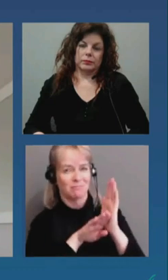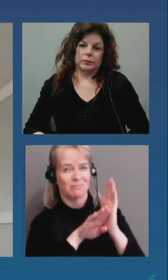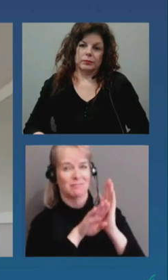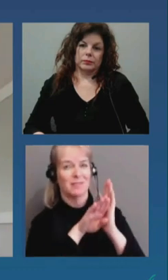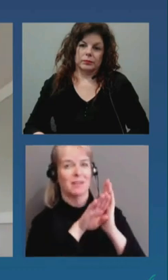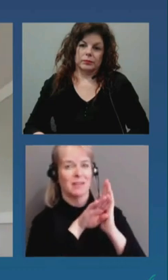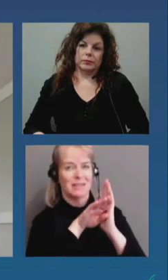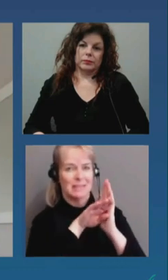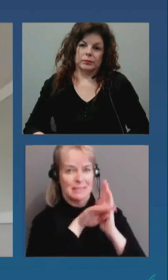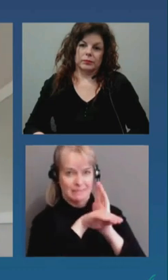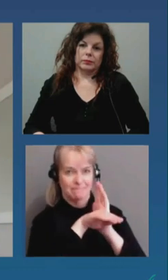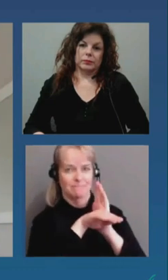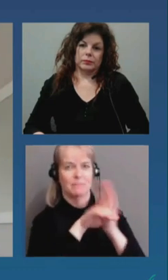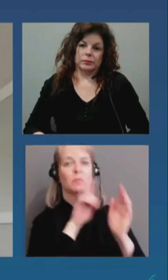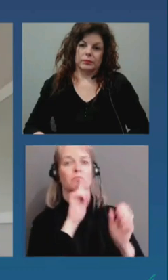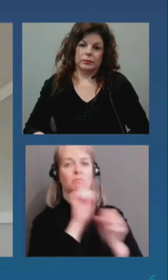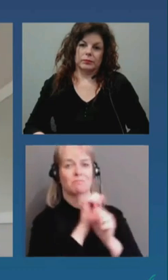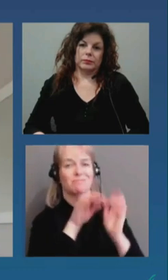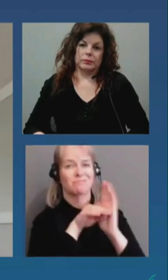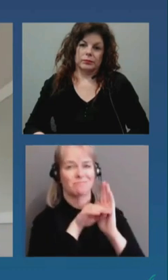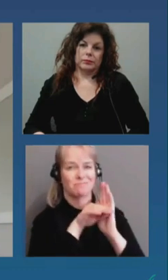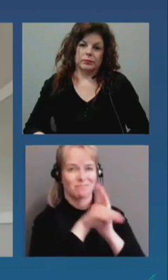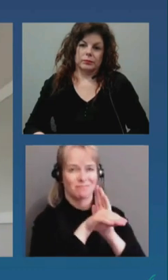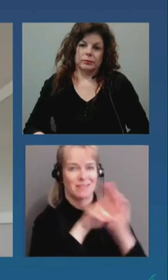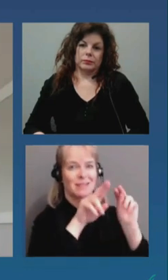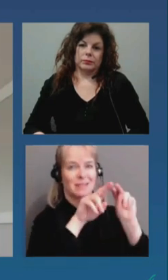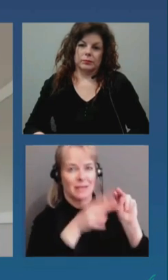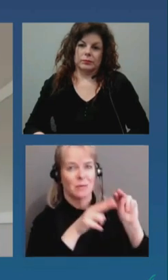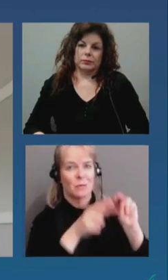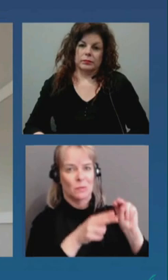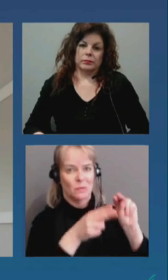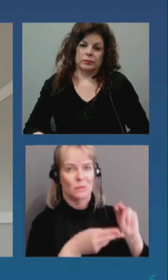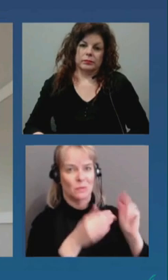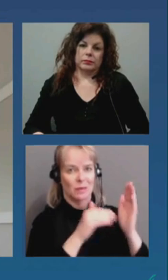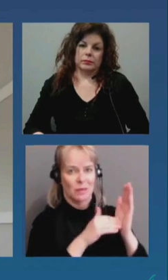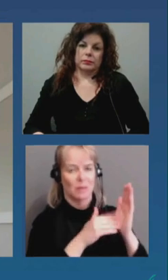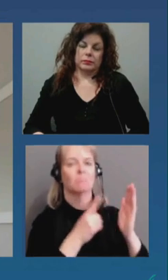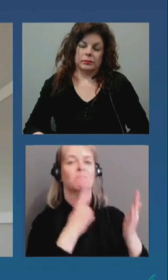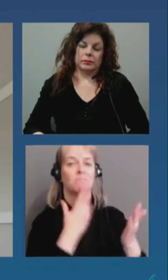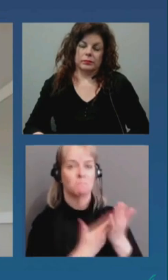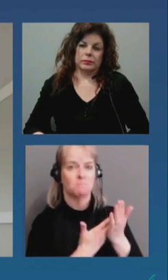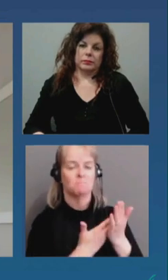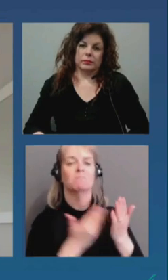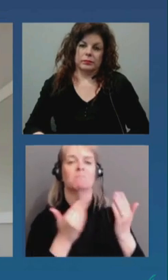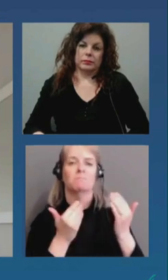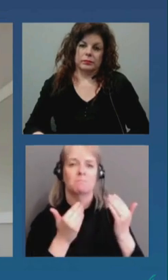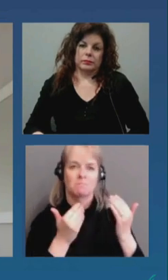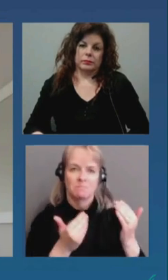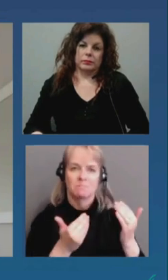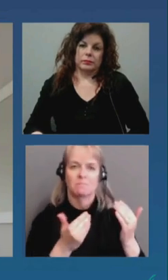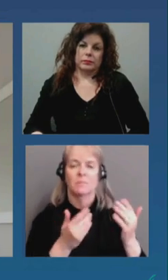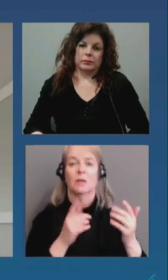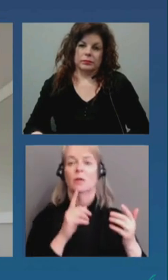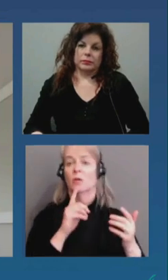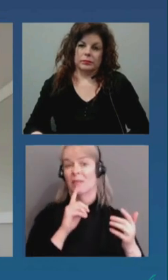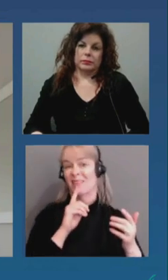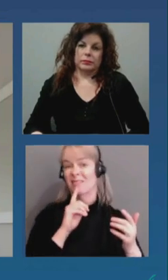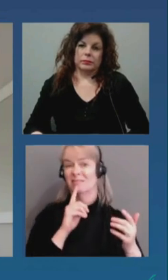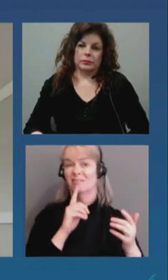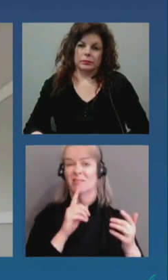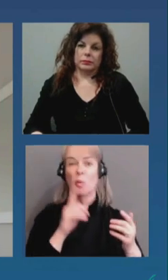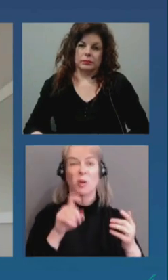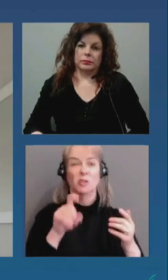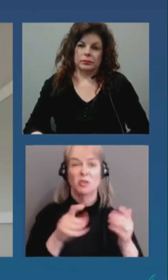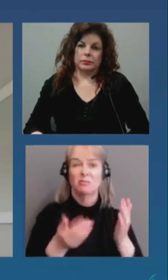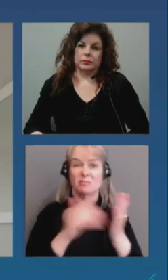down in our community um and then they should be one of the first things to reopen